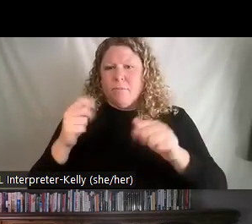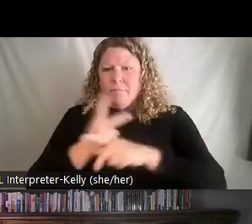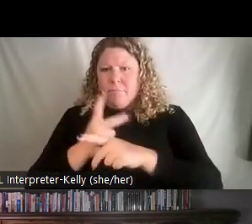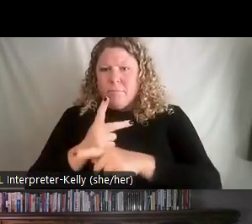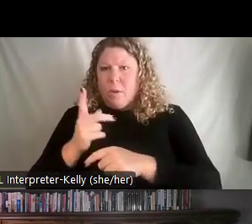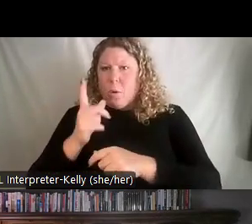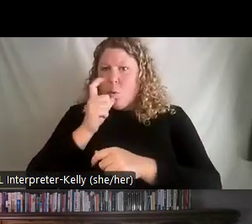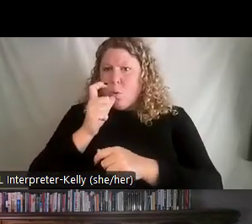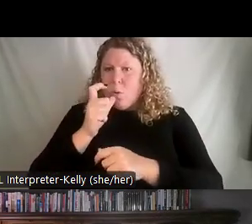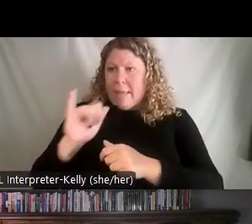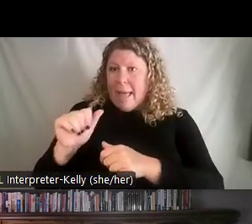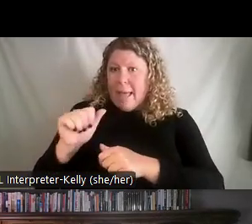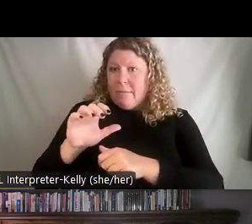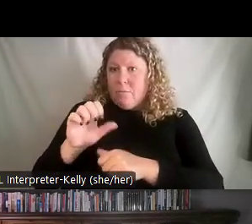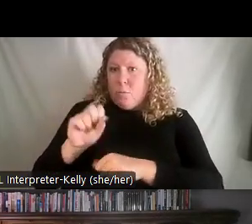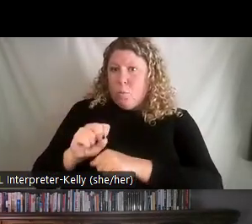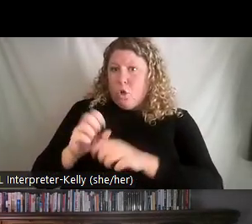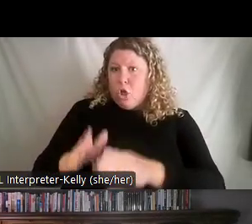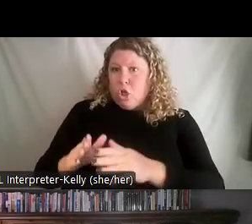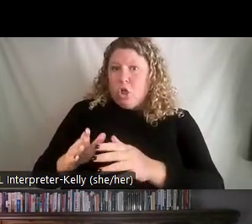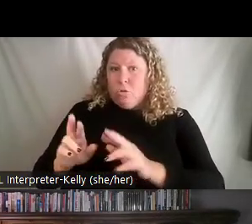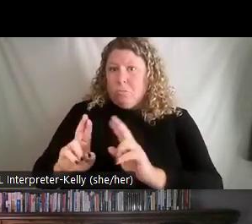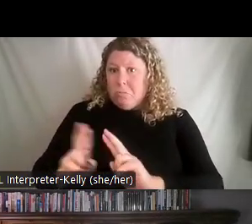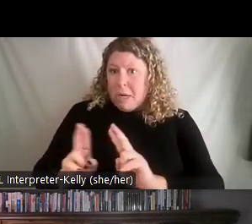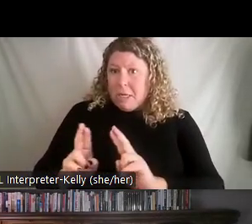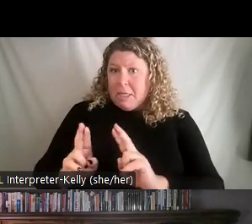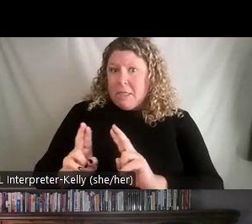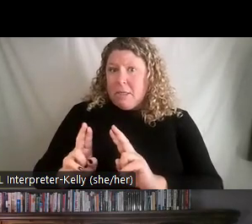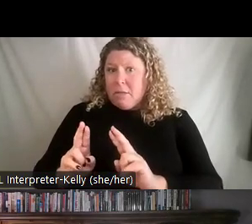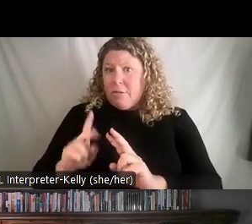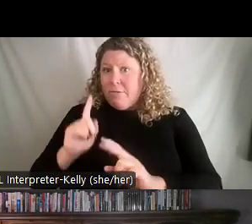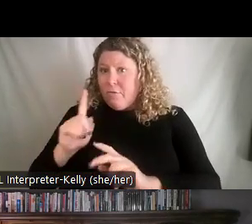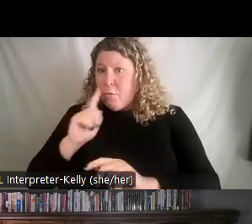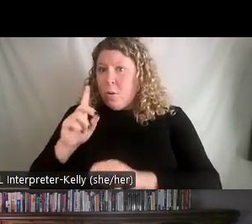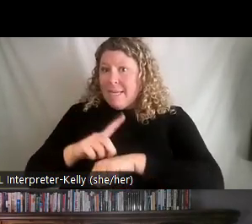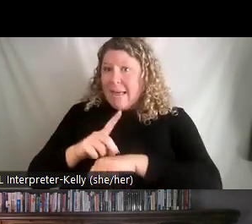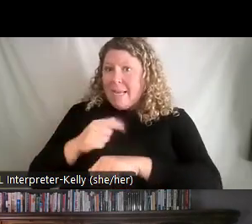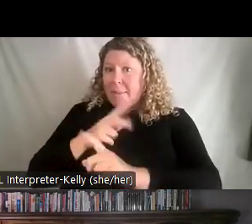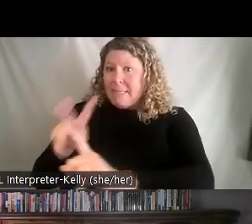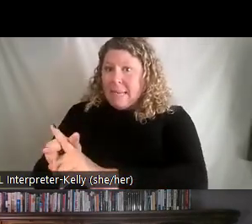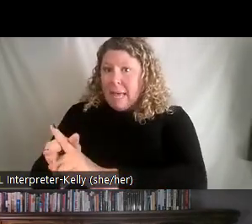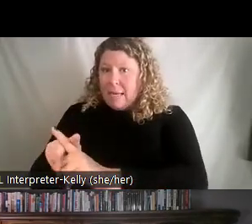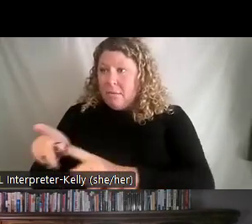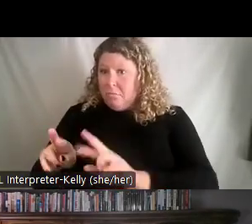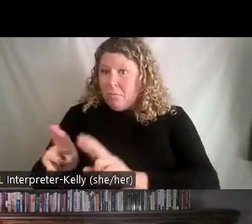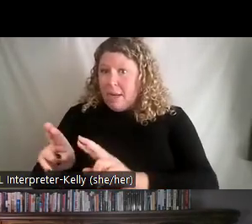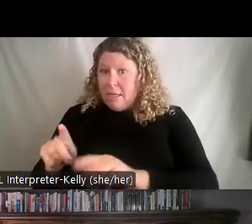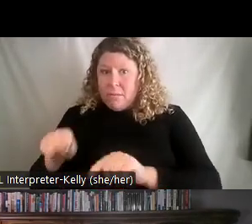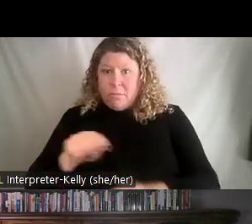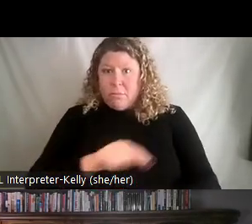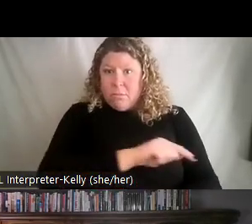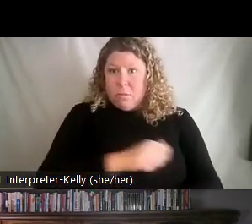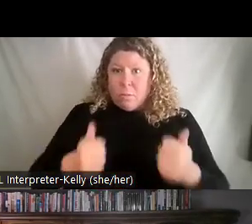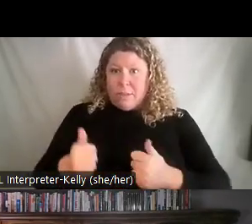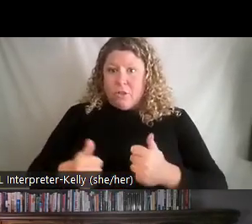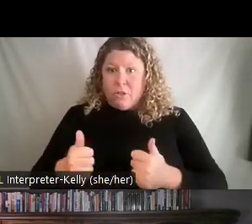in terms of their readiness or the development level for the task that you're assigning them. And so, you may have somebody that